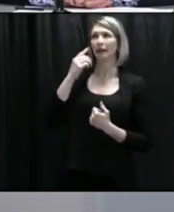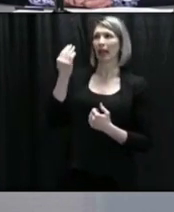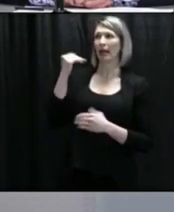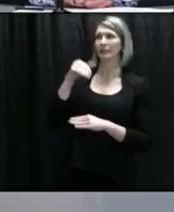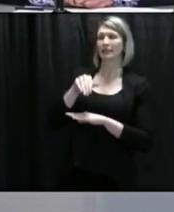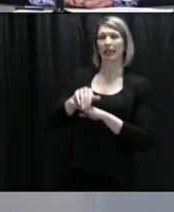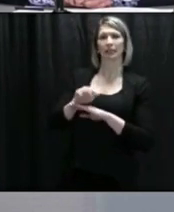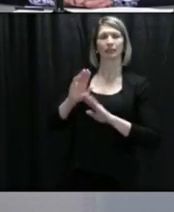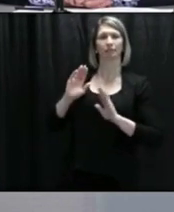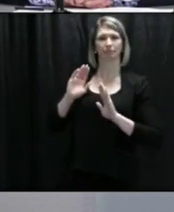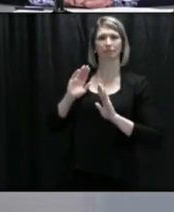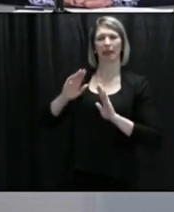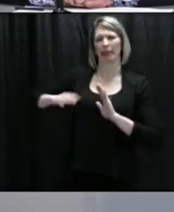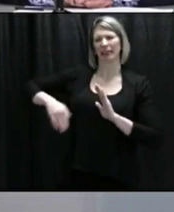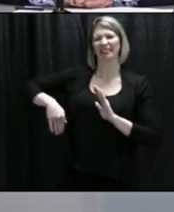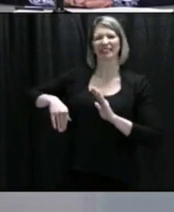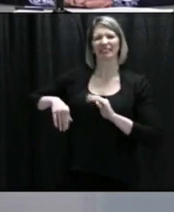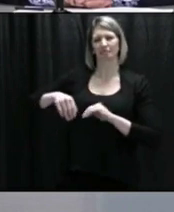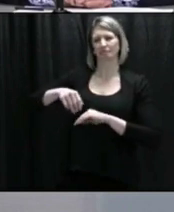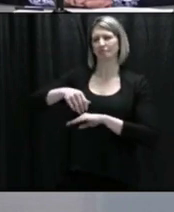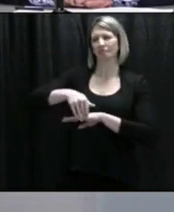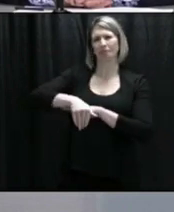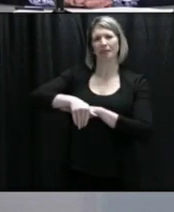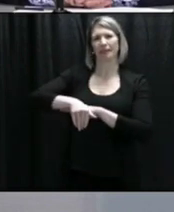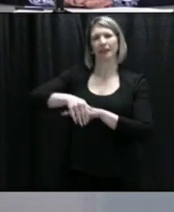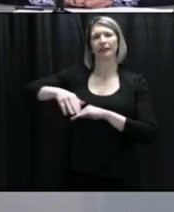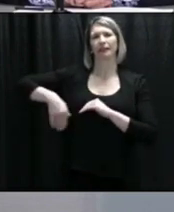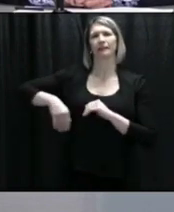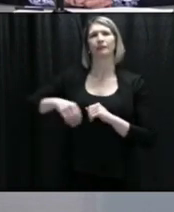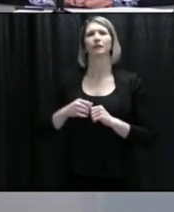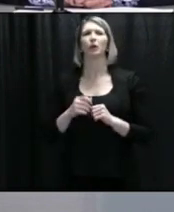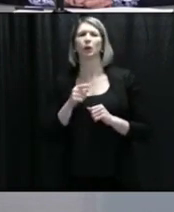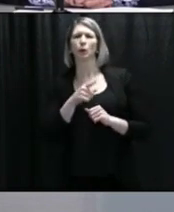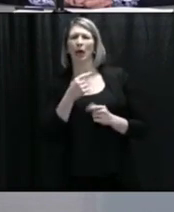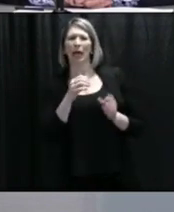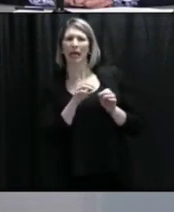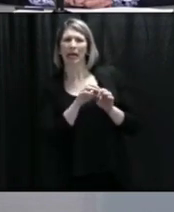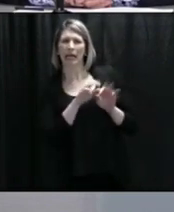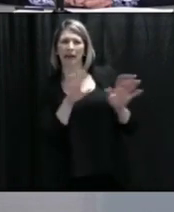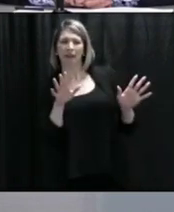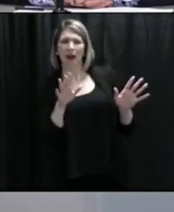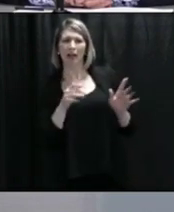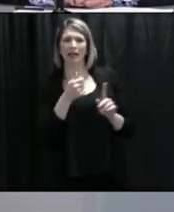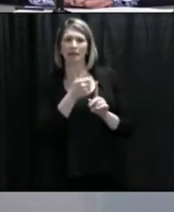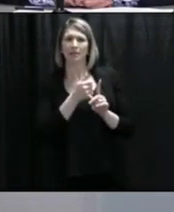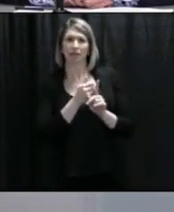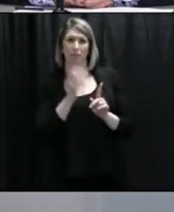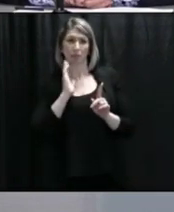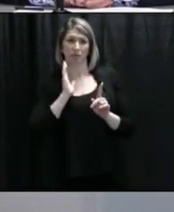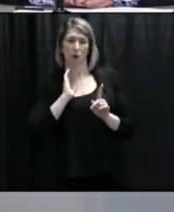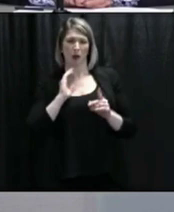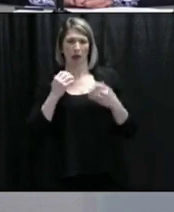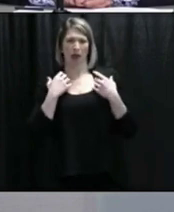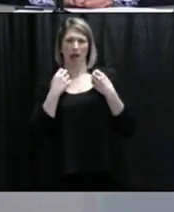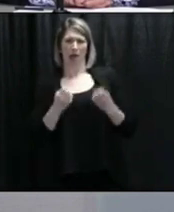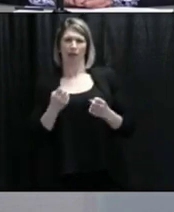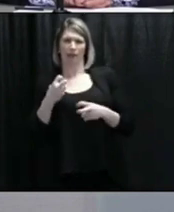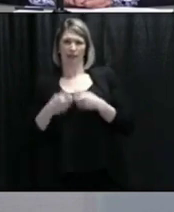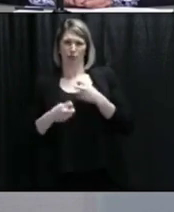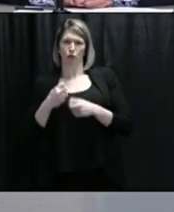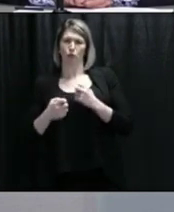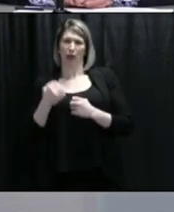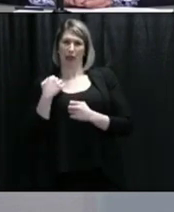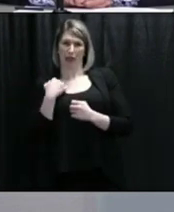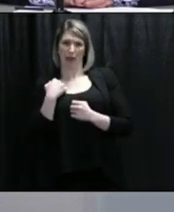Thank you. And is there anything else I know we said that he had some underlying health conditions? Can you give any more specifics about what those were?